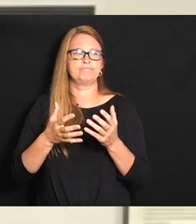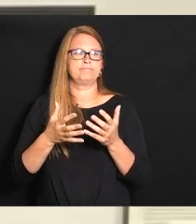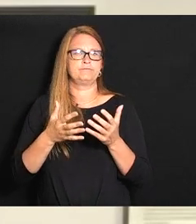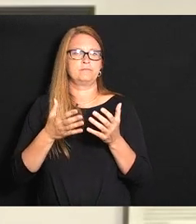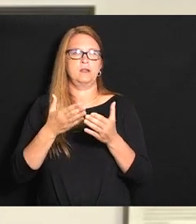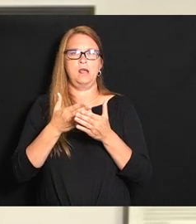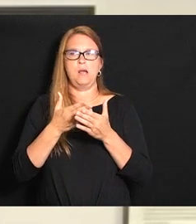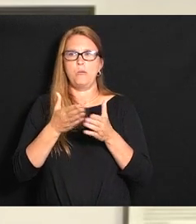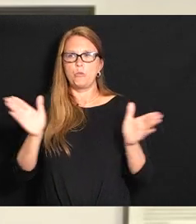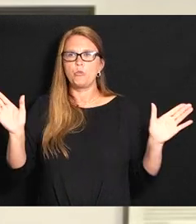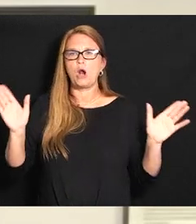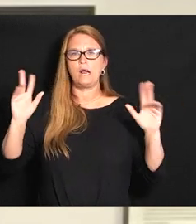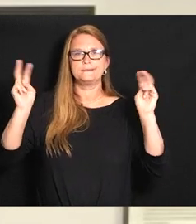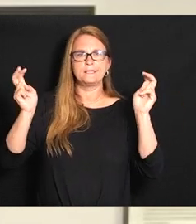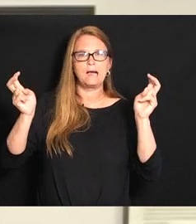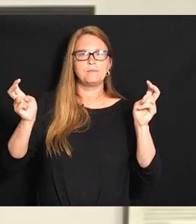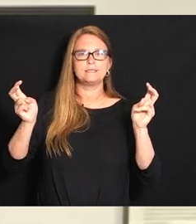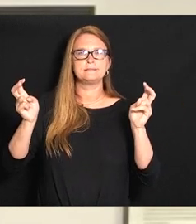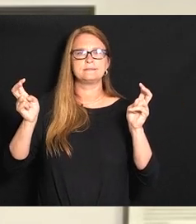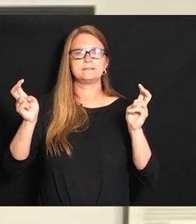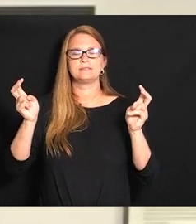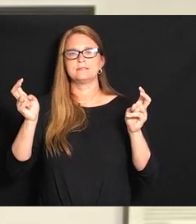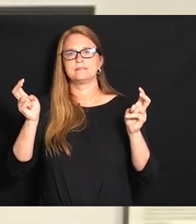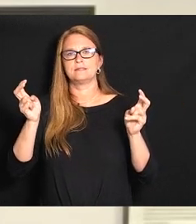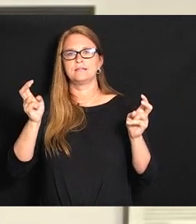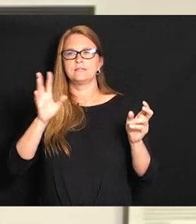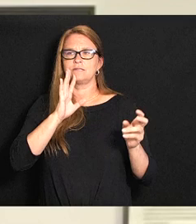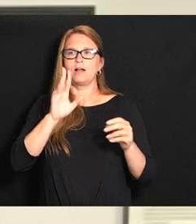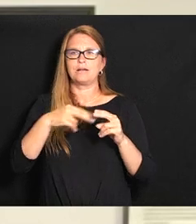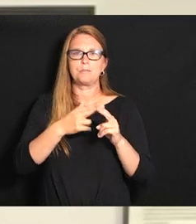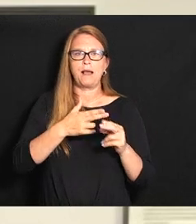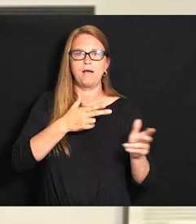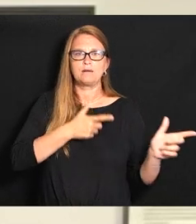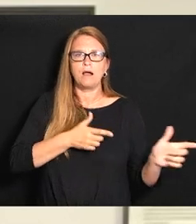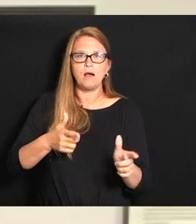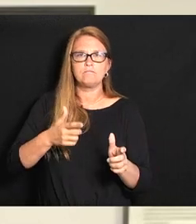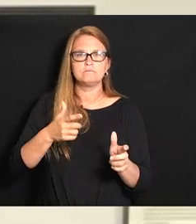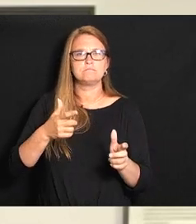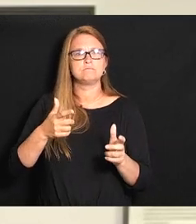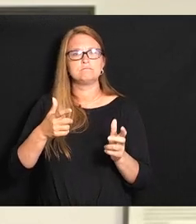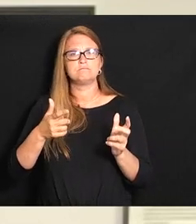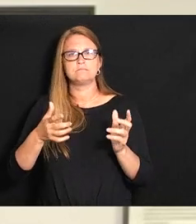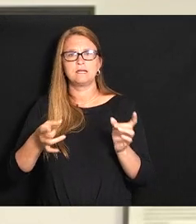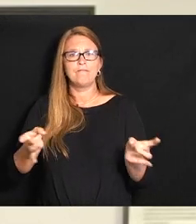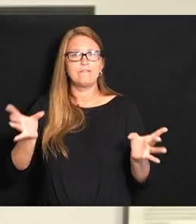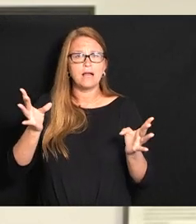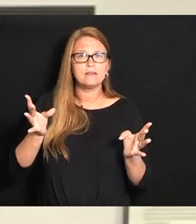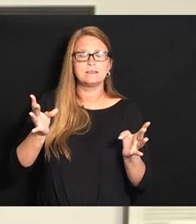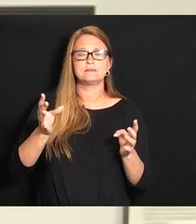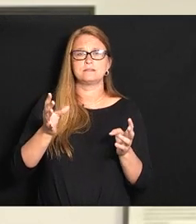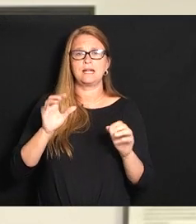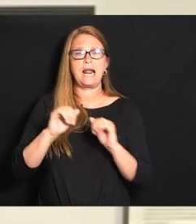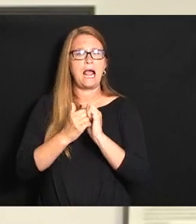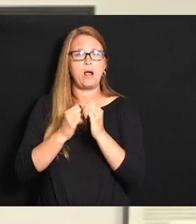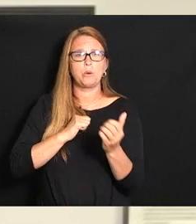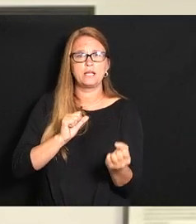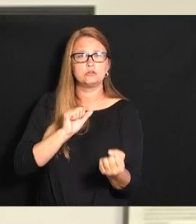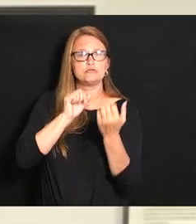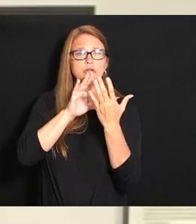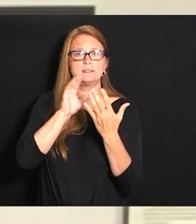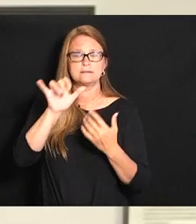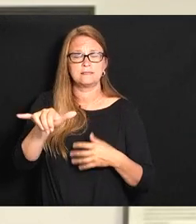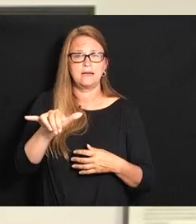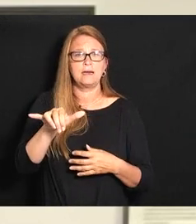topics there in regards to dealing with gun violence and addressing that in different ways